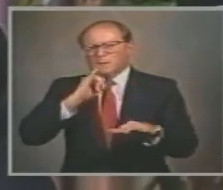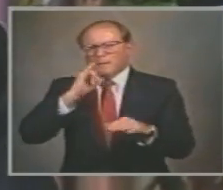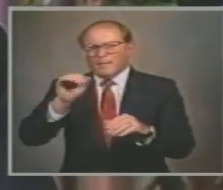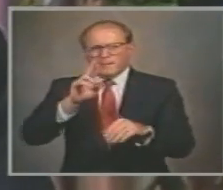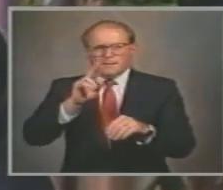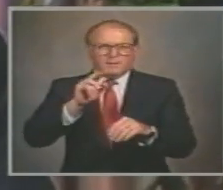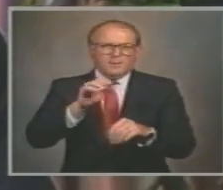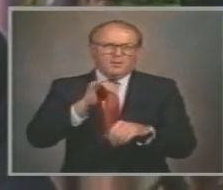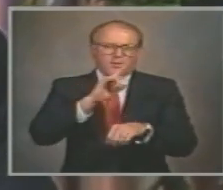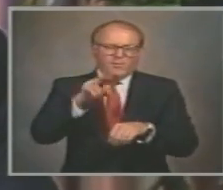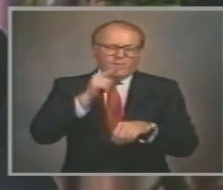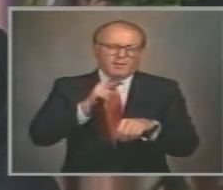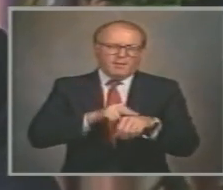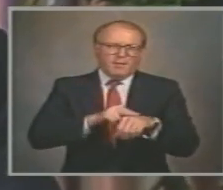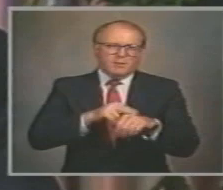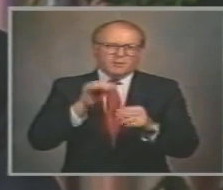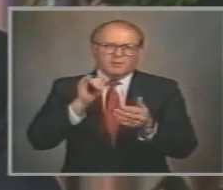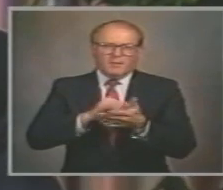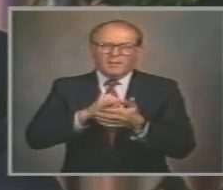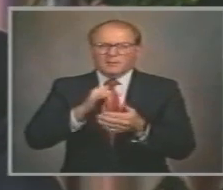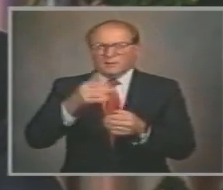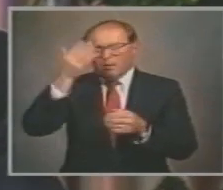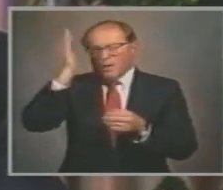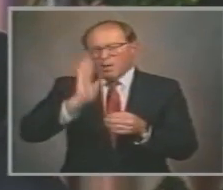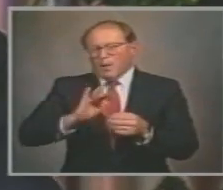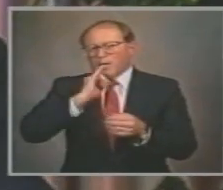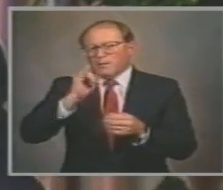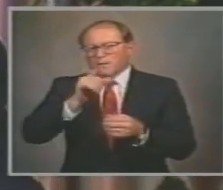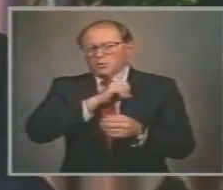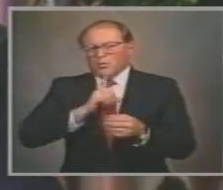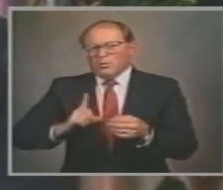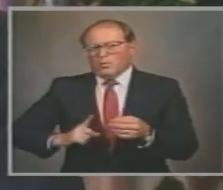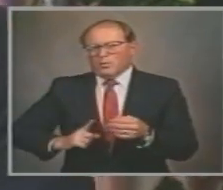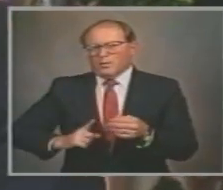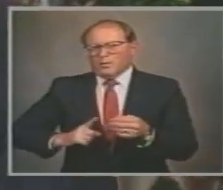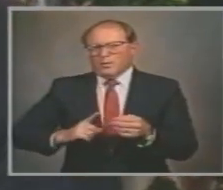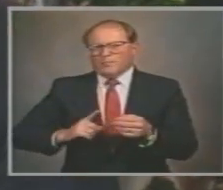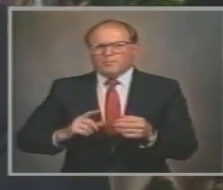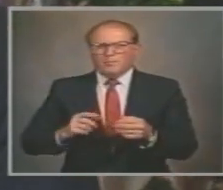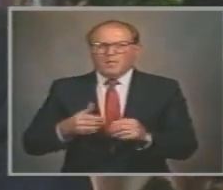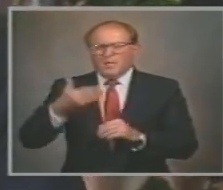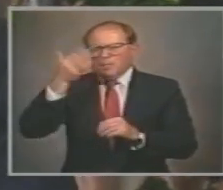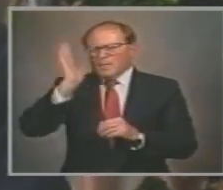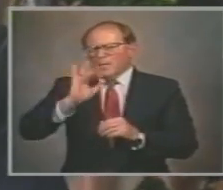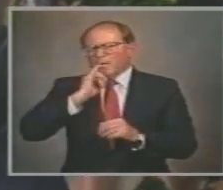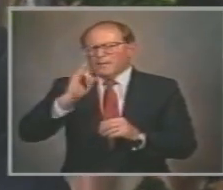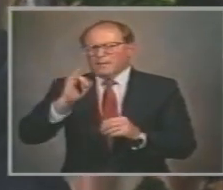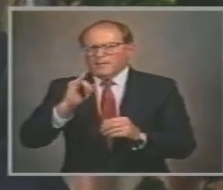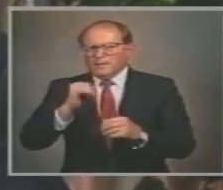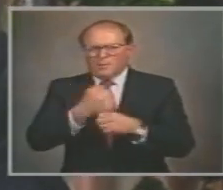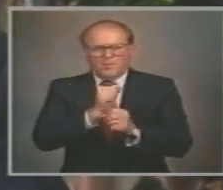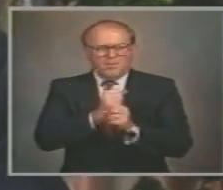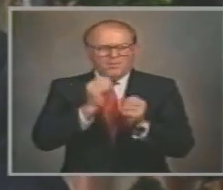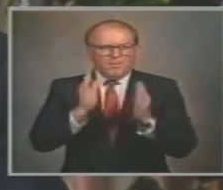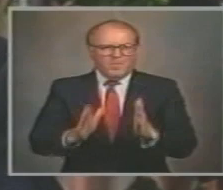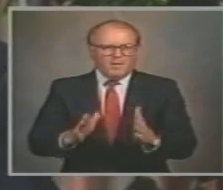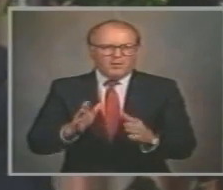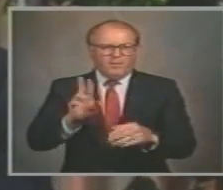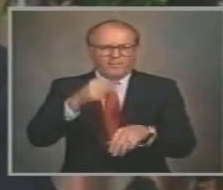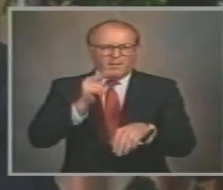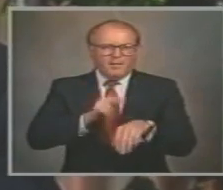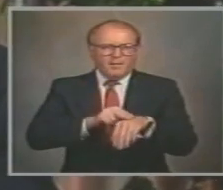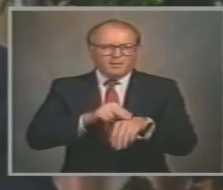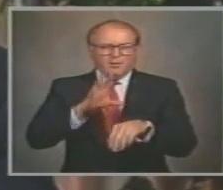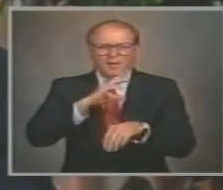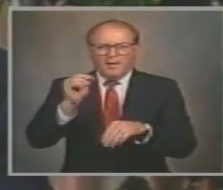Whose God is the Lord God is not only the author Of nature But of history And